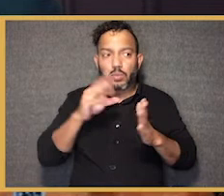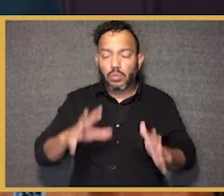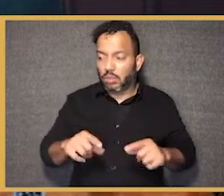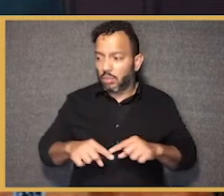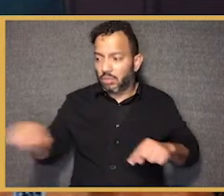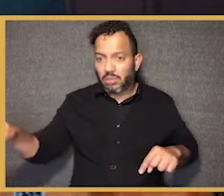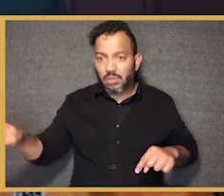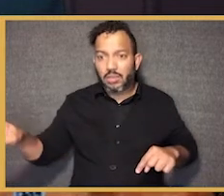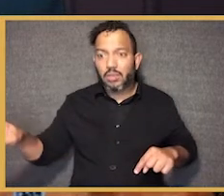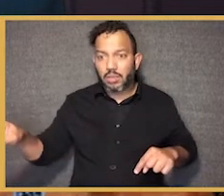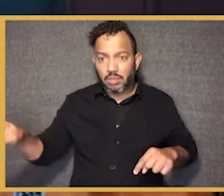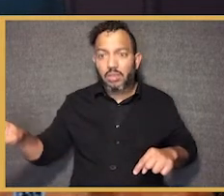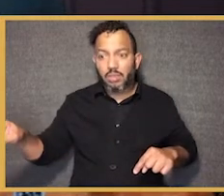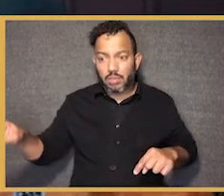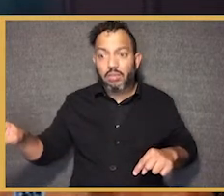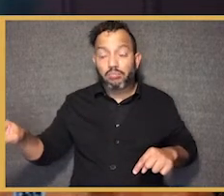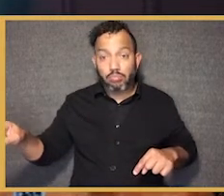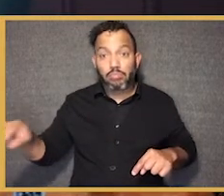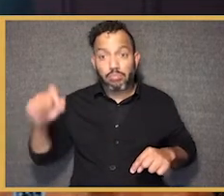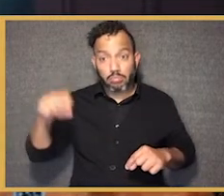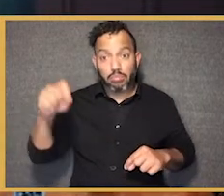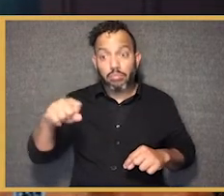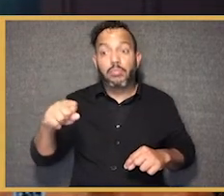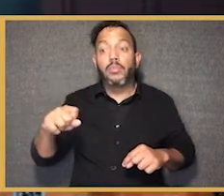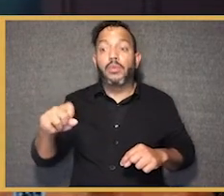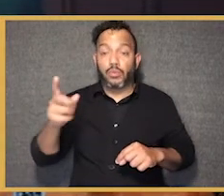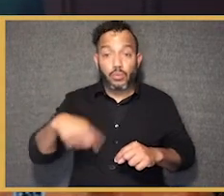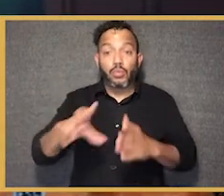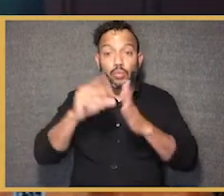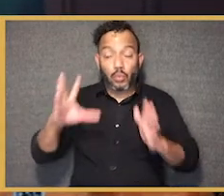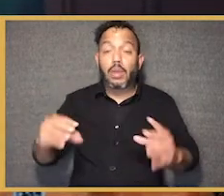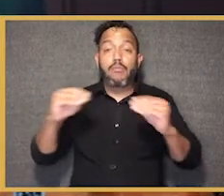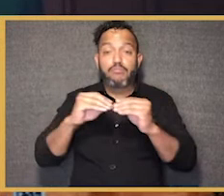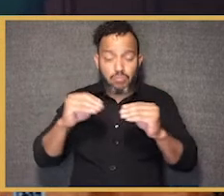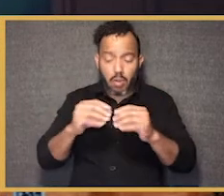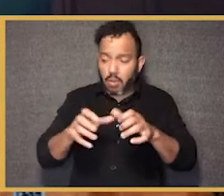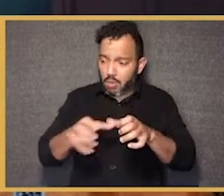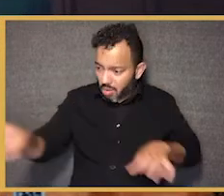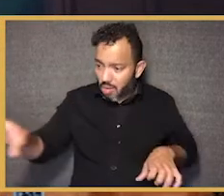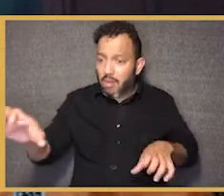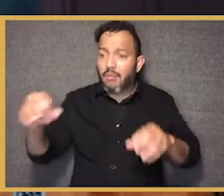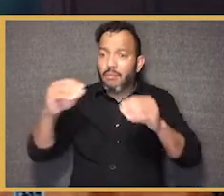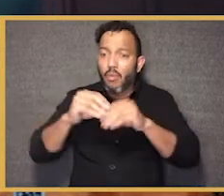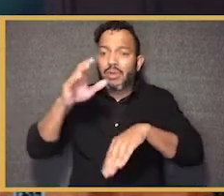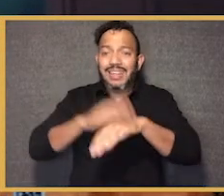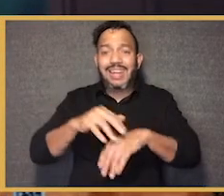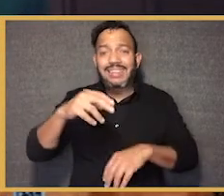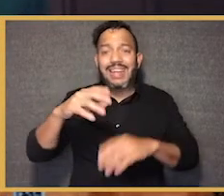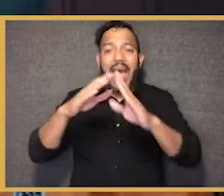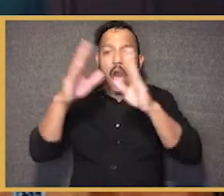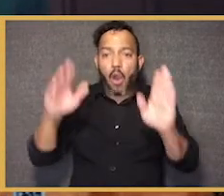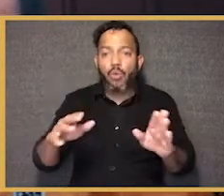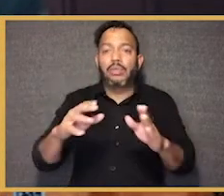color blocks apart. And so we know, in fact, that in many parts of New York City, the schools are more segregated than